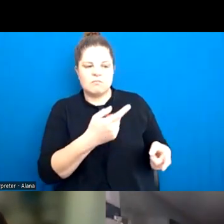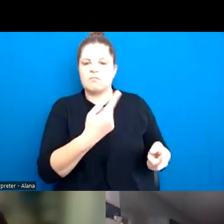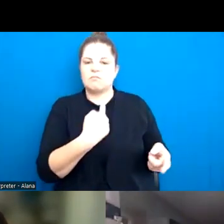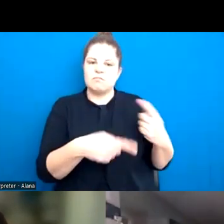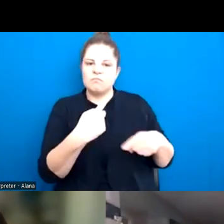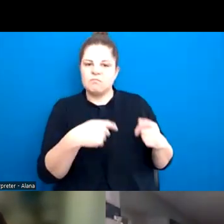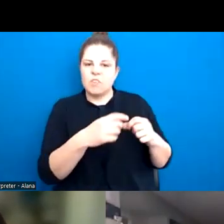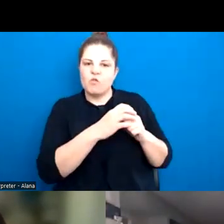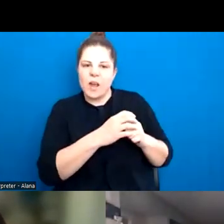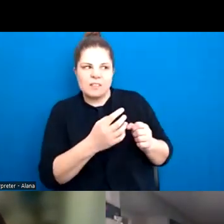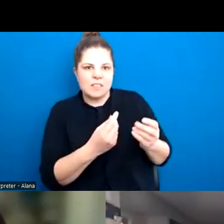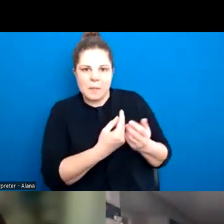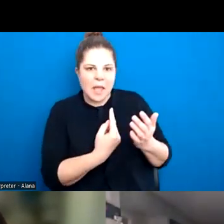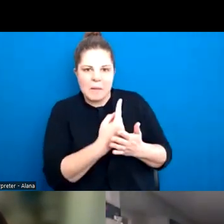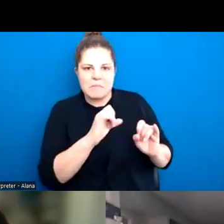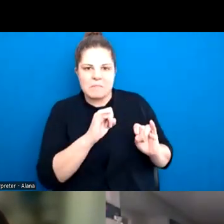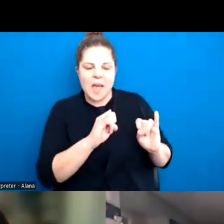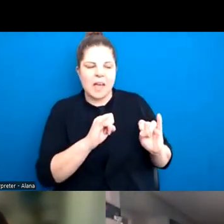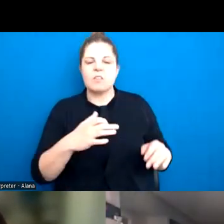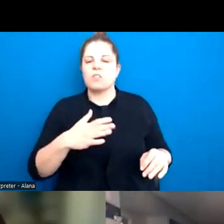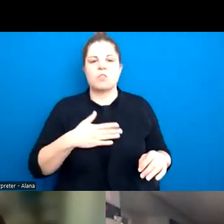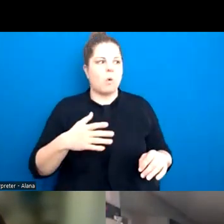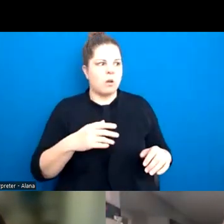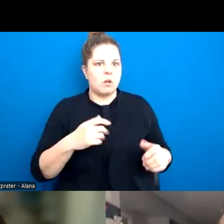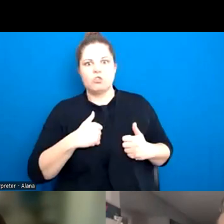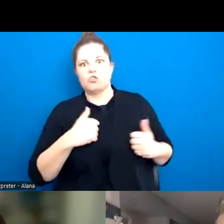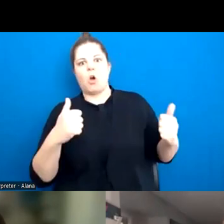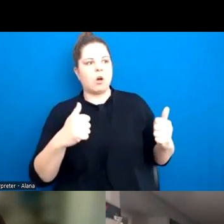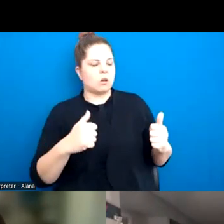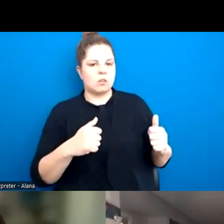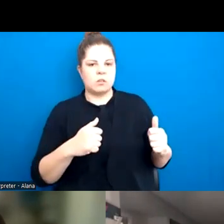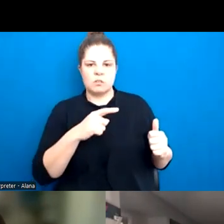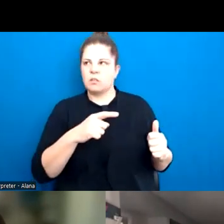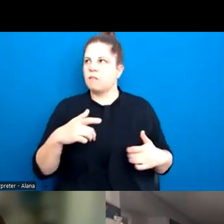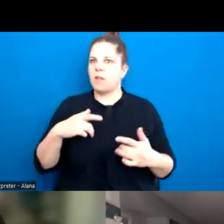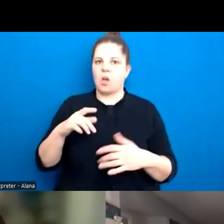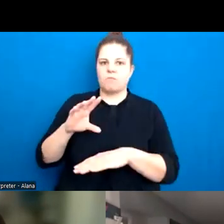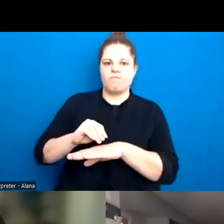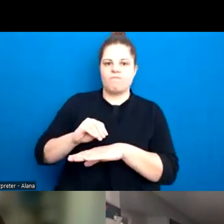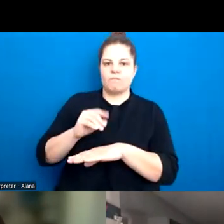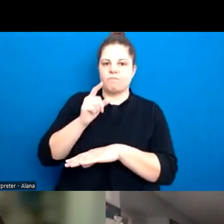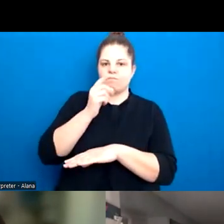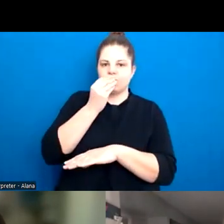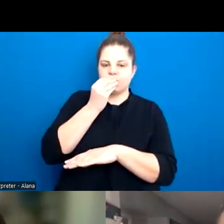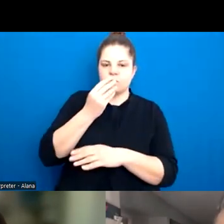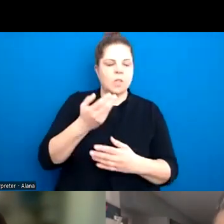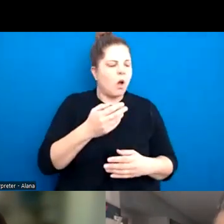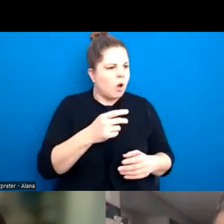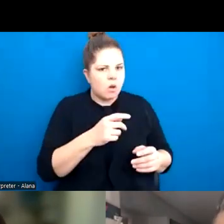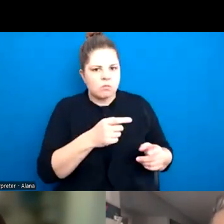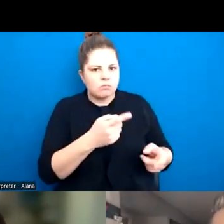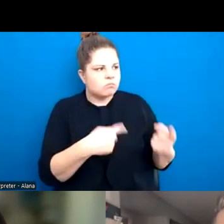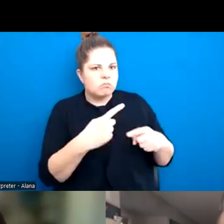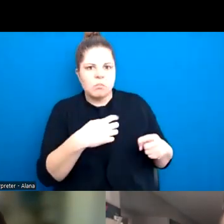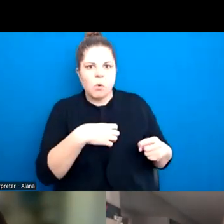and screaming and, you know, creating havoc, I guess, in your own reaction to kind of going, okay, tell me more. Are they okay? Do they